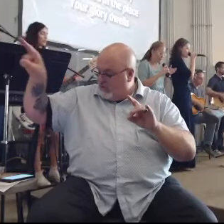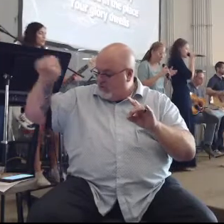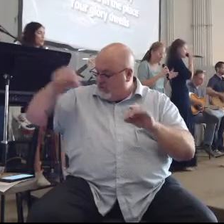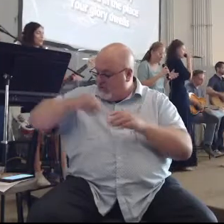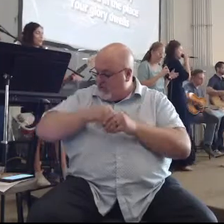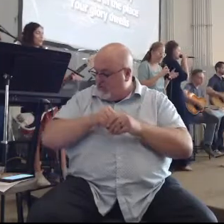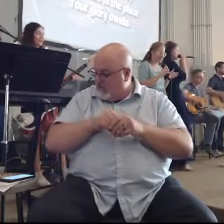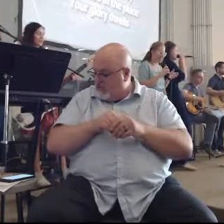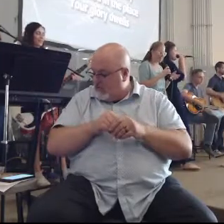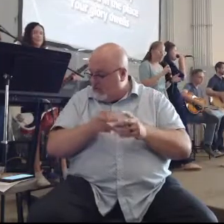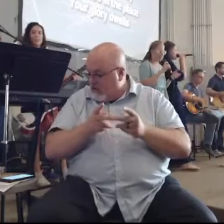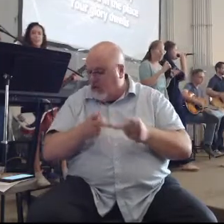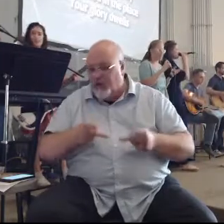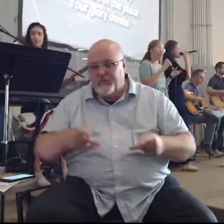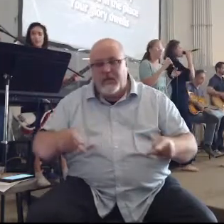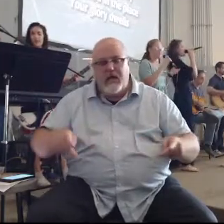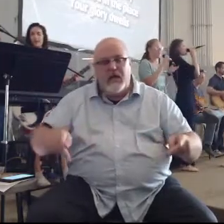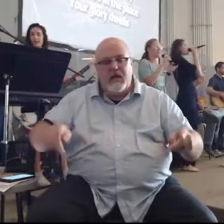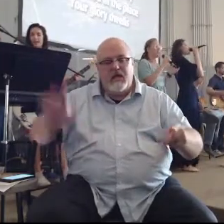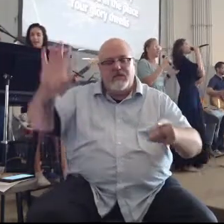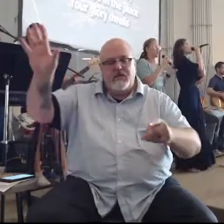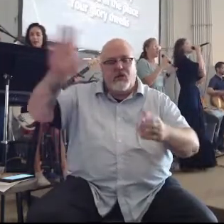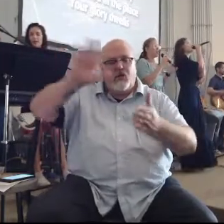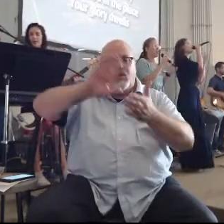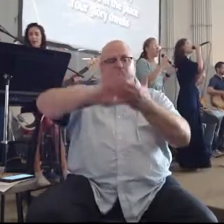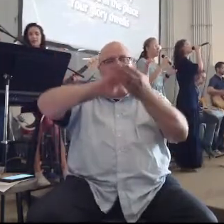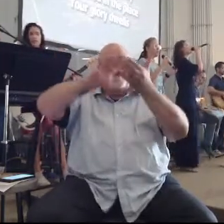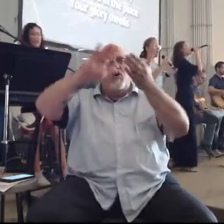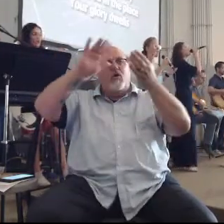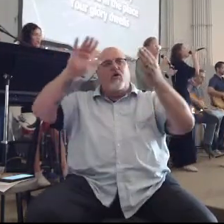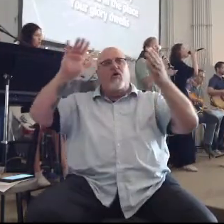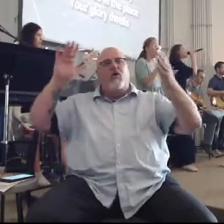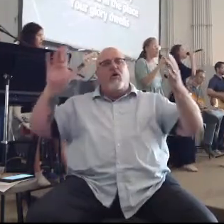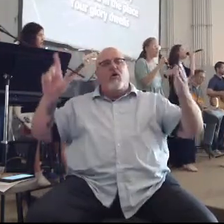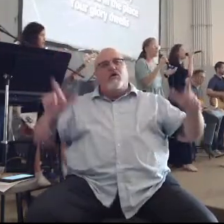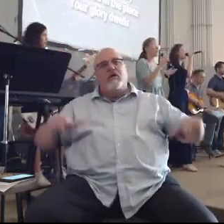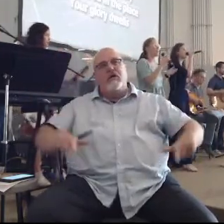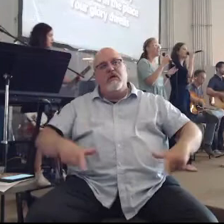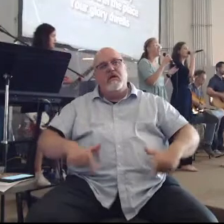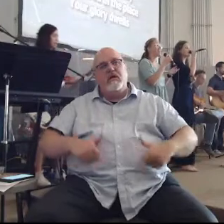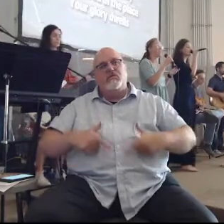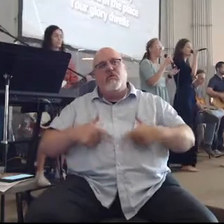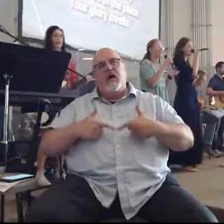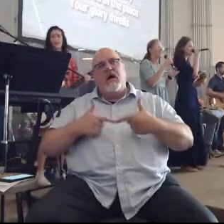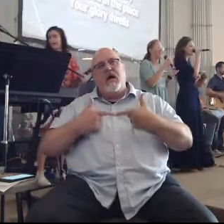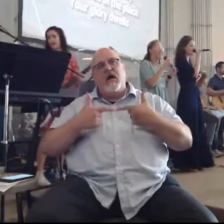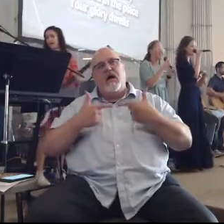you in the place your glory